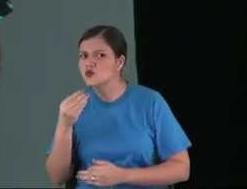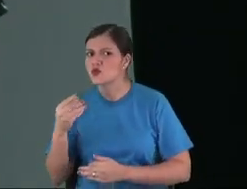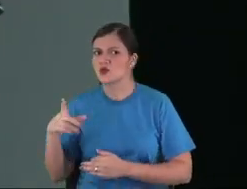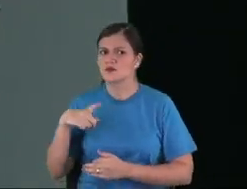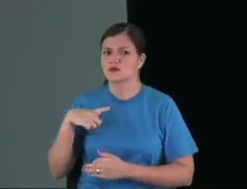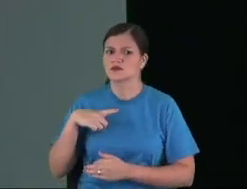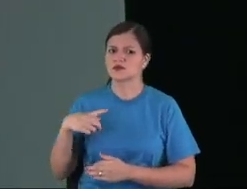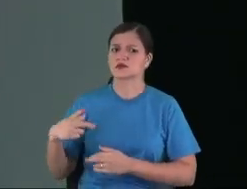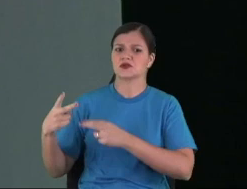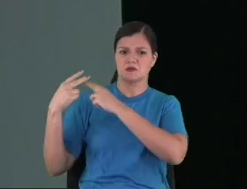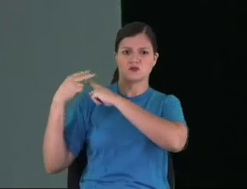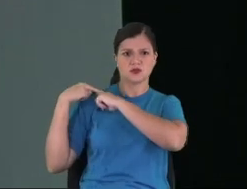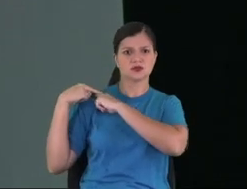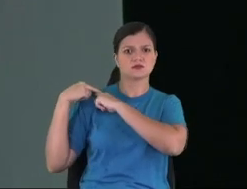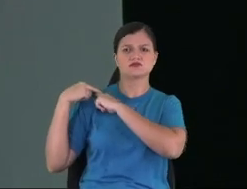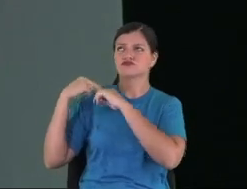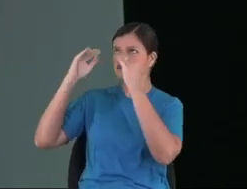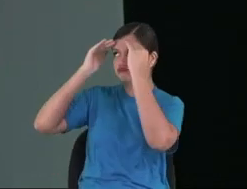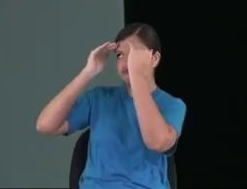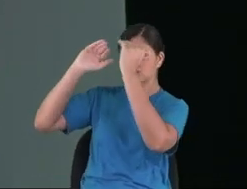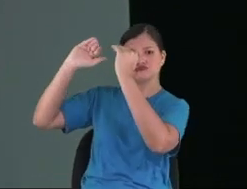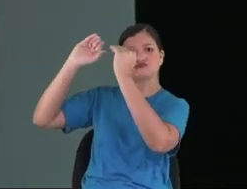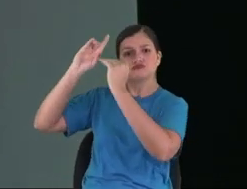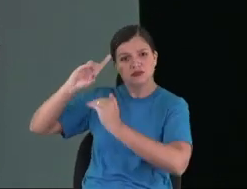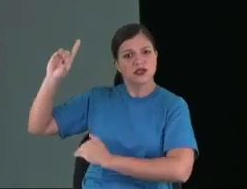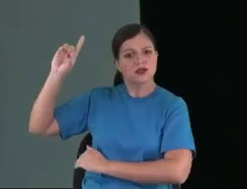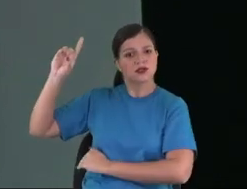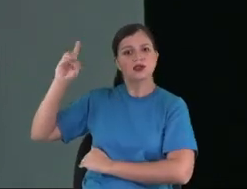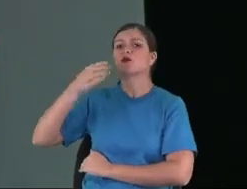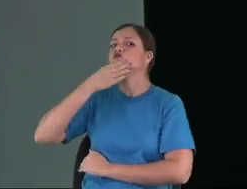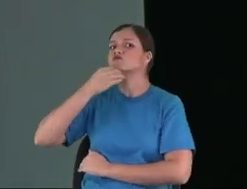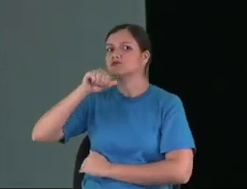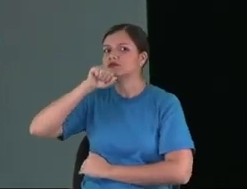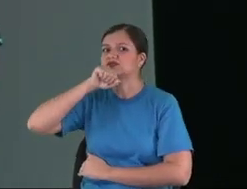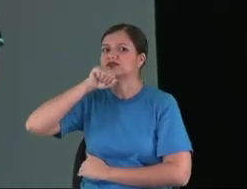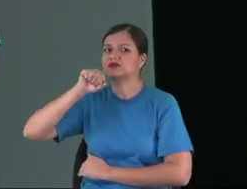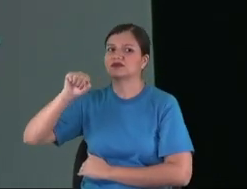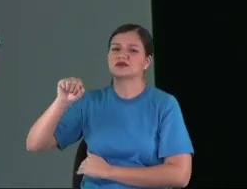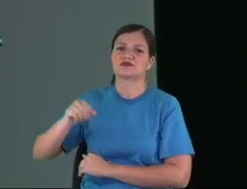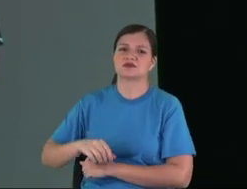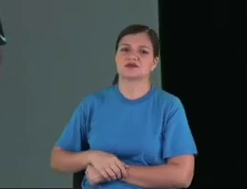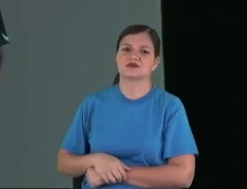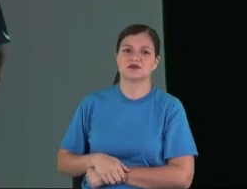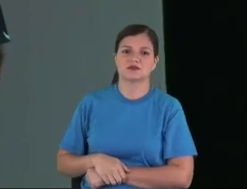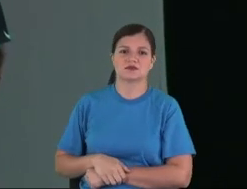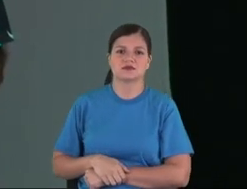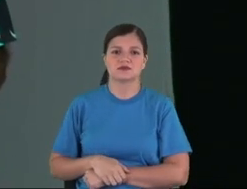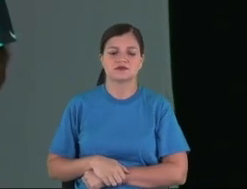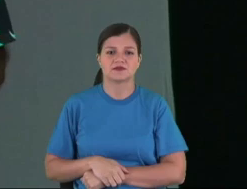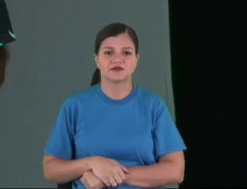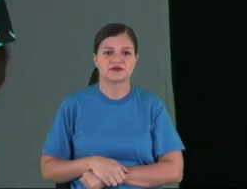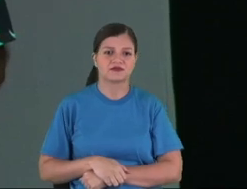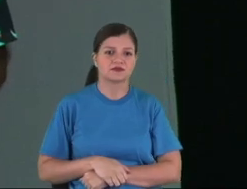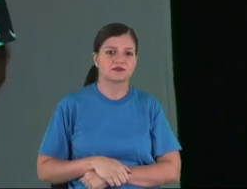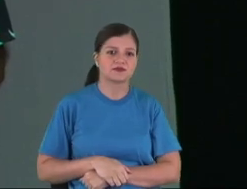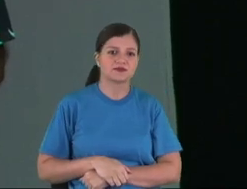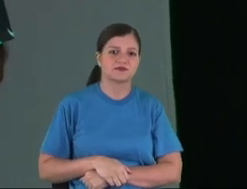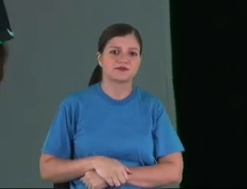his responsibility in front of God as a father, a real father.